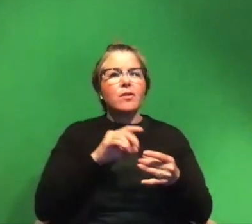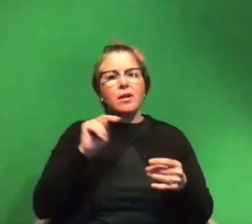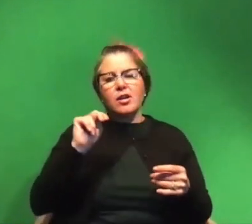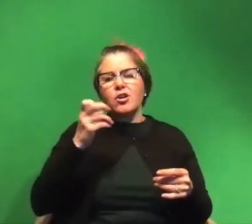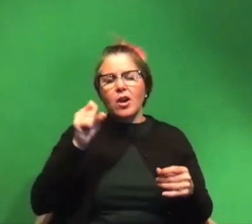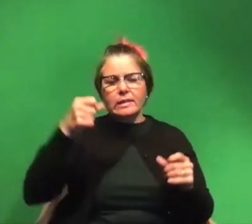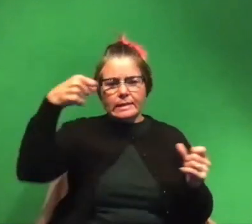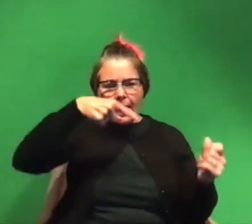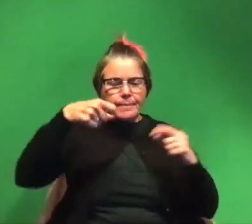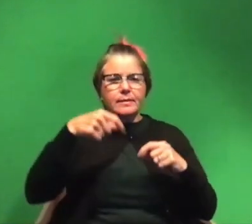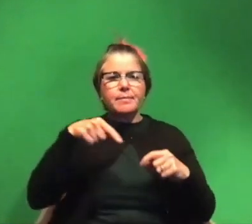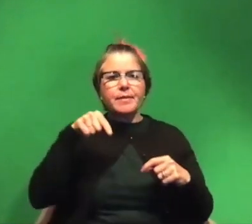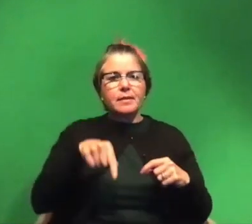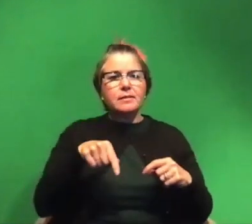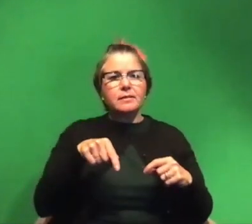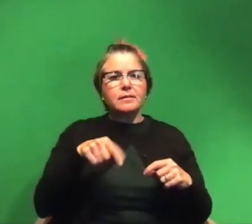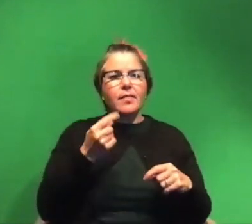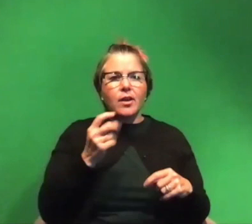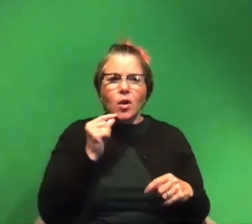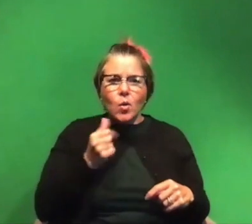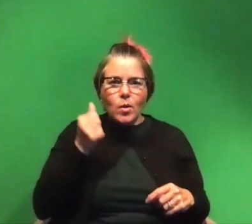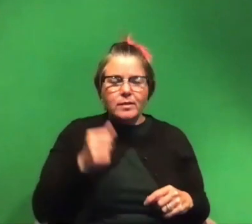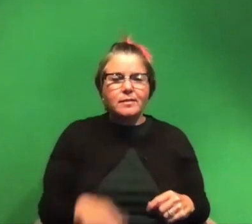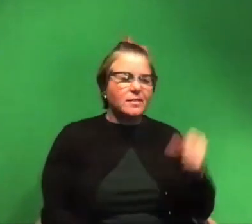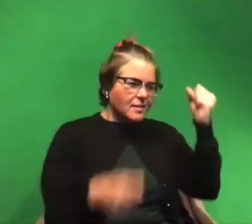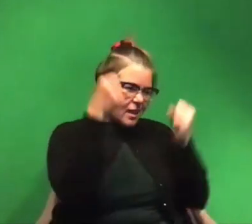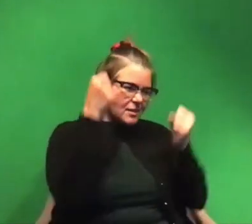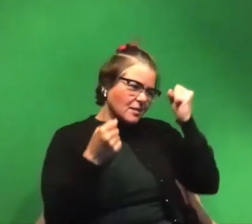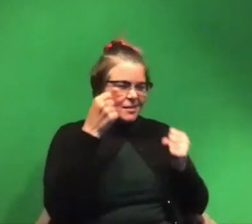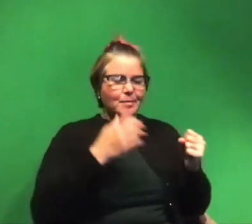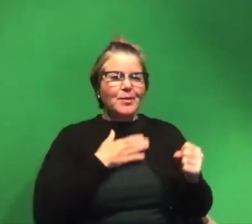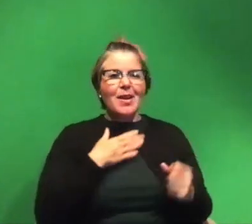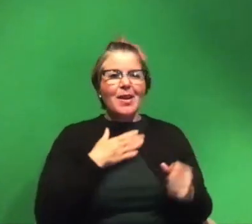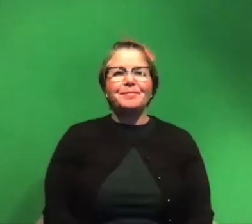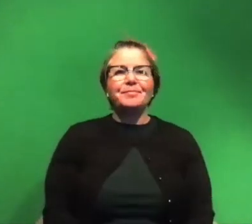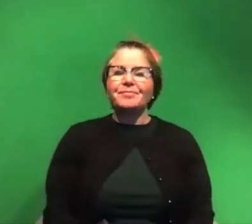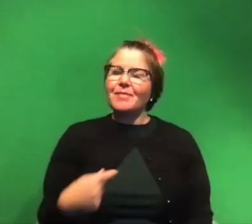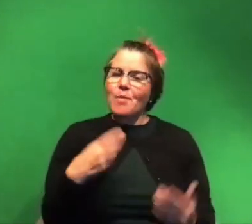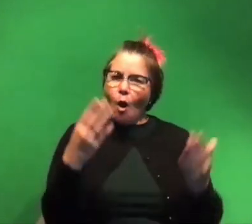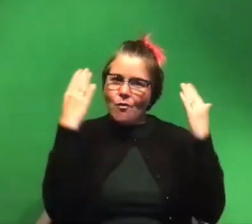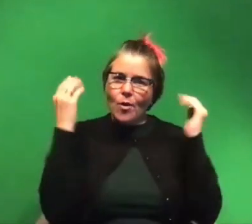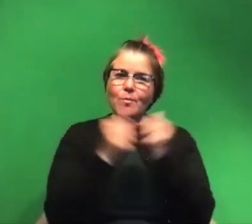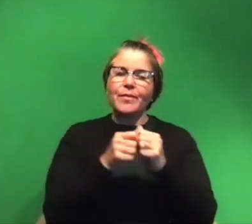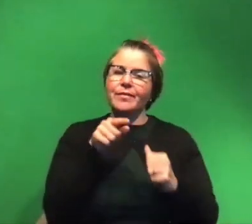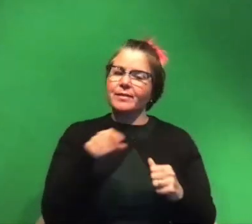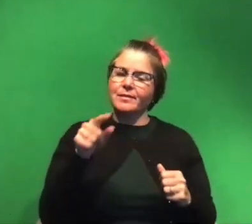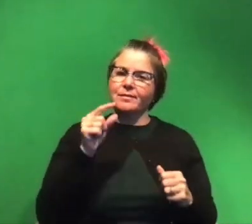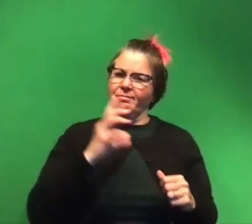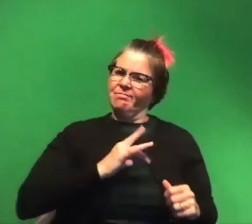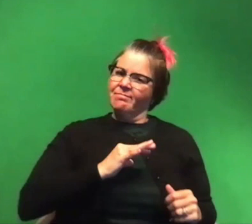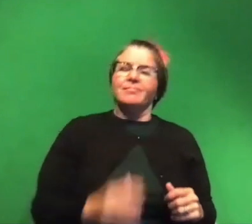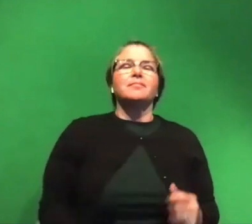and this is the coolest i'm so happy i'm like overwhelmed by how cool this is um okay so